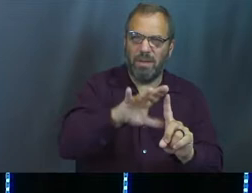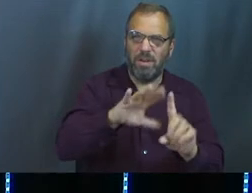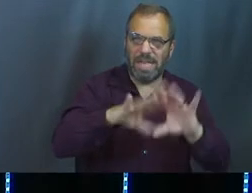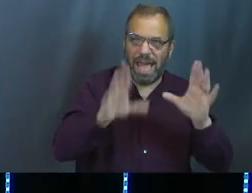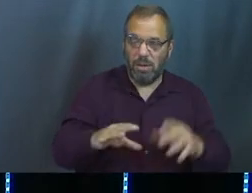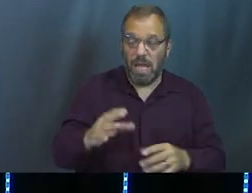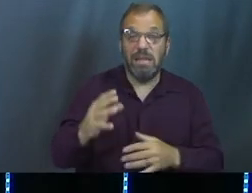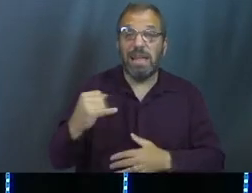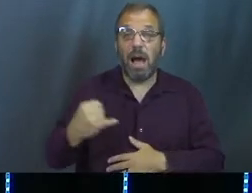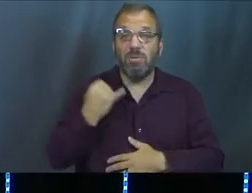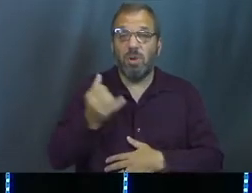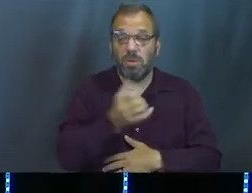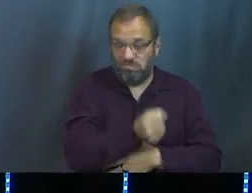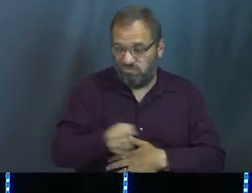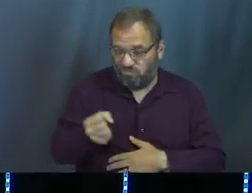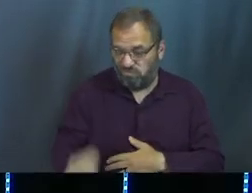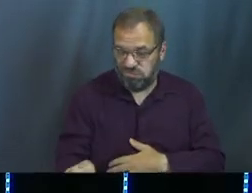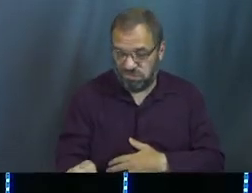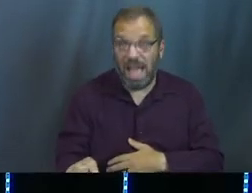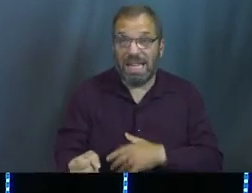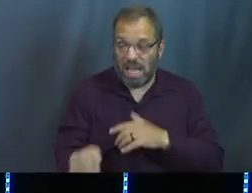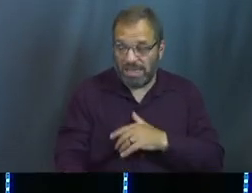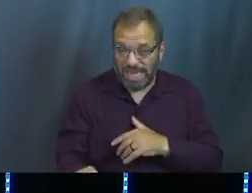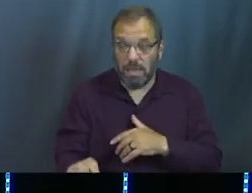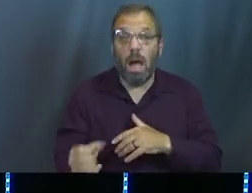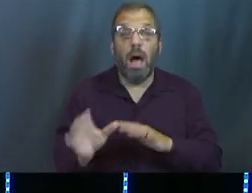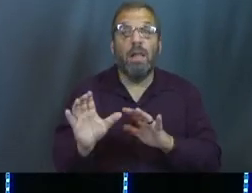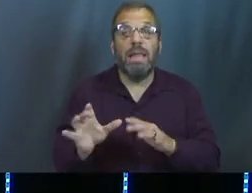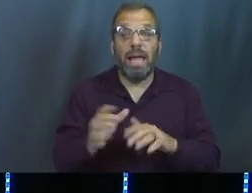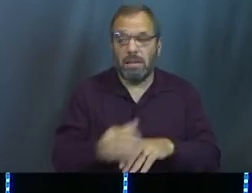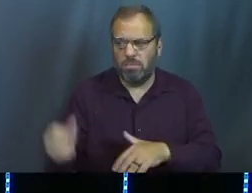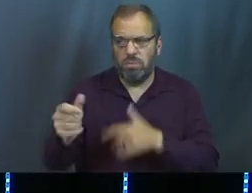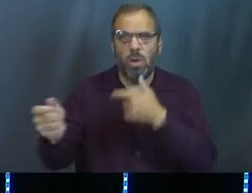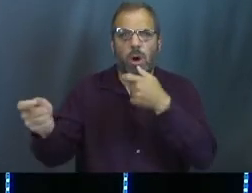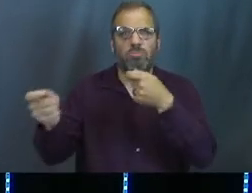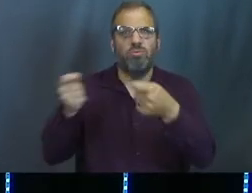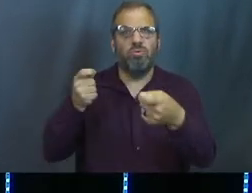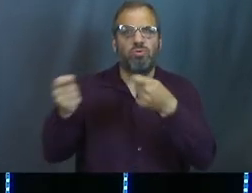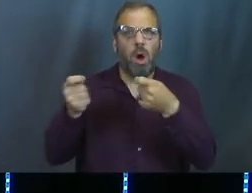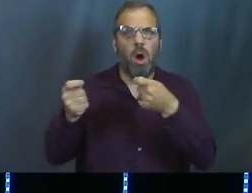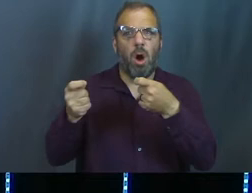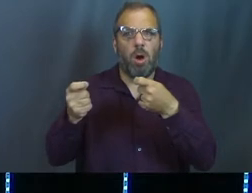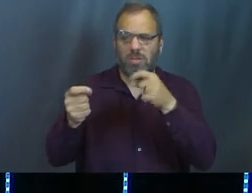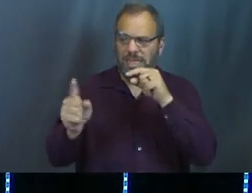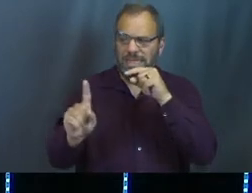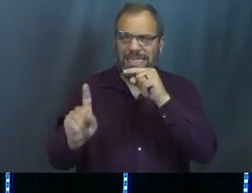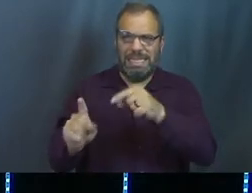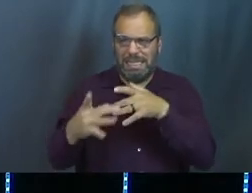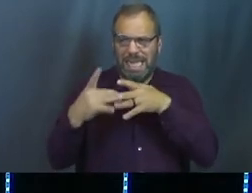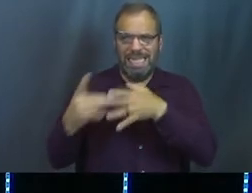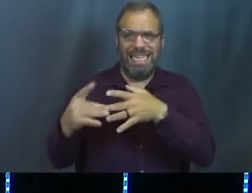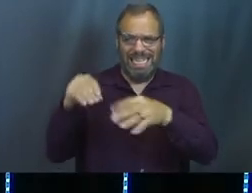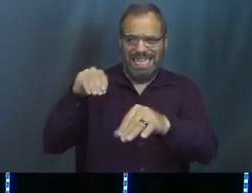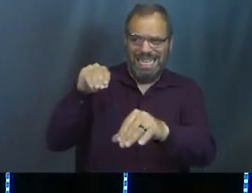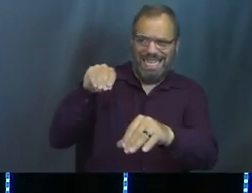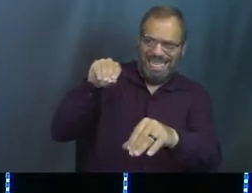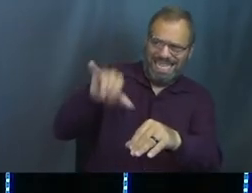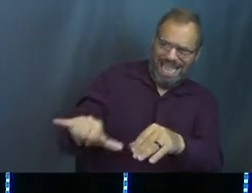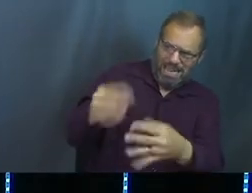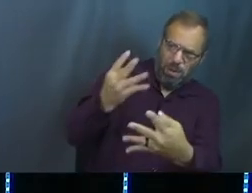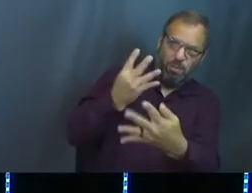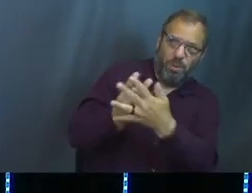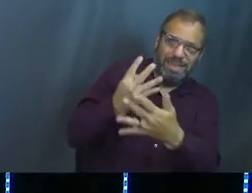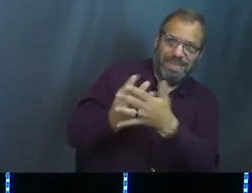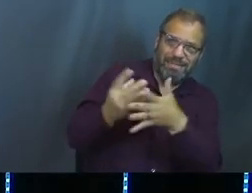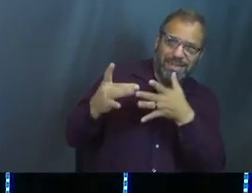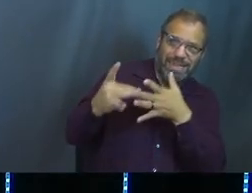And Joseph is placed there. And while he's there, he's also quickly put in charge. Like, he's asked to lead in the prison and to make sure things run